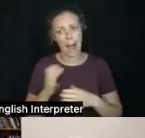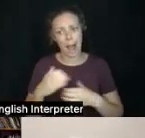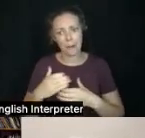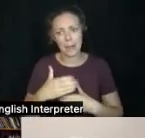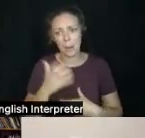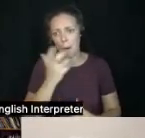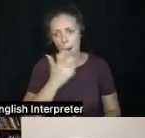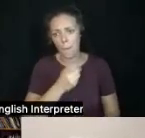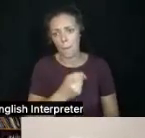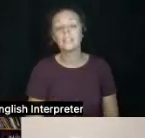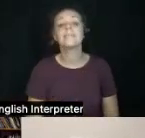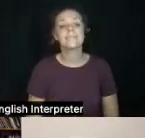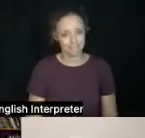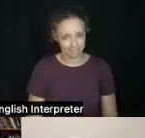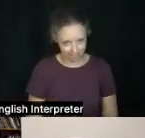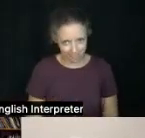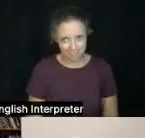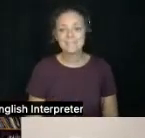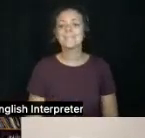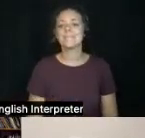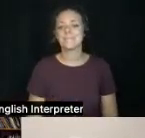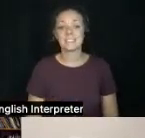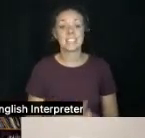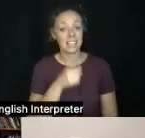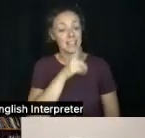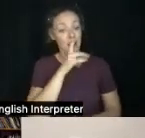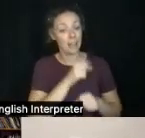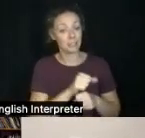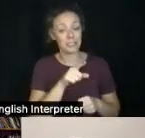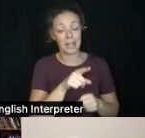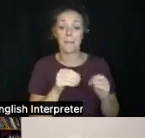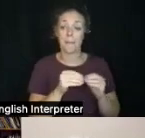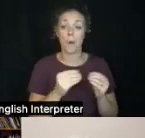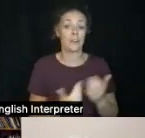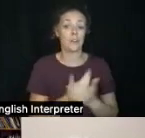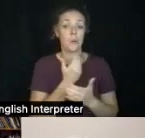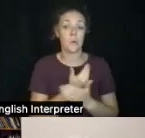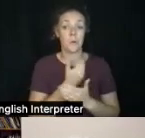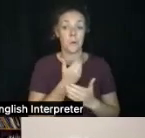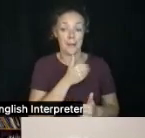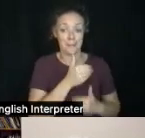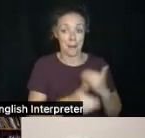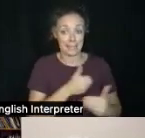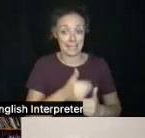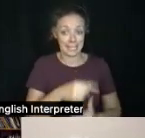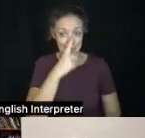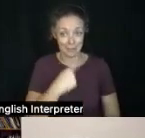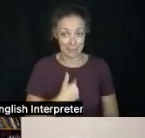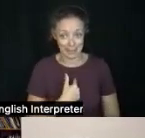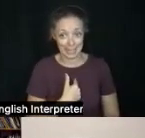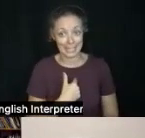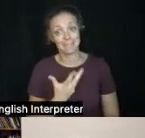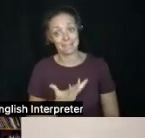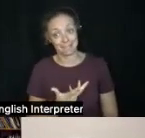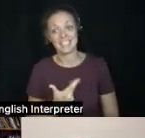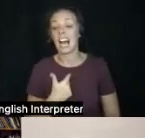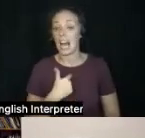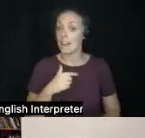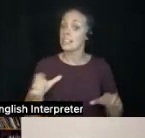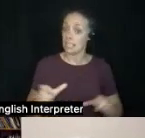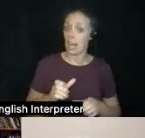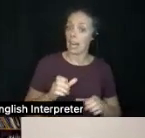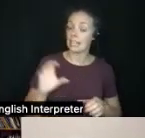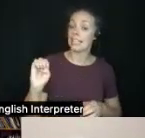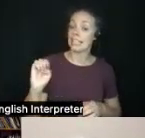So this is actually a newer process for me. I have done the eco printing on